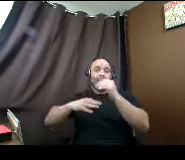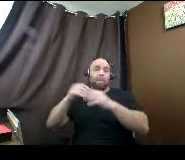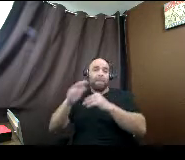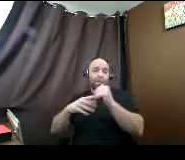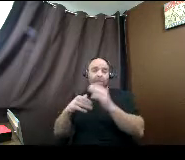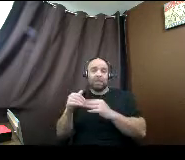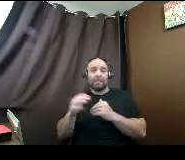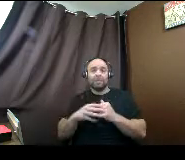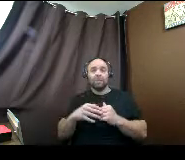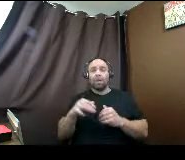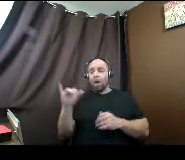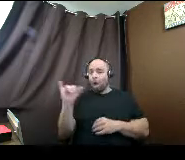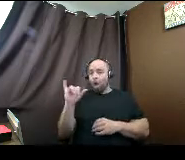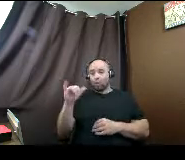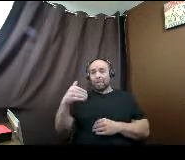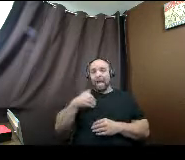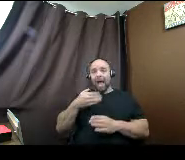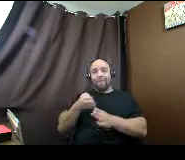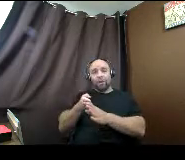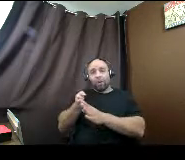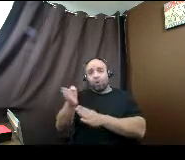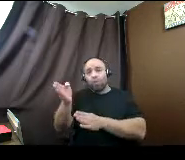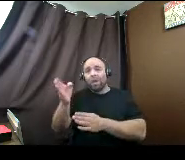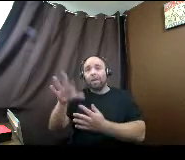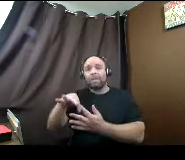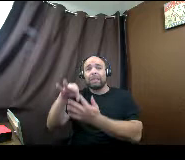buildings also have career center specialists.